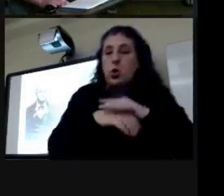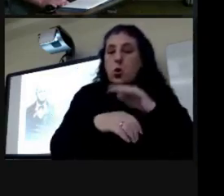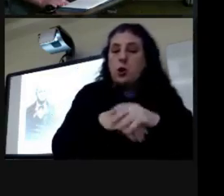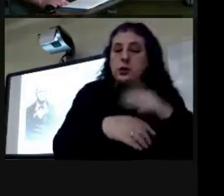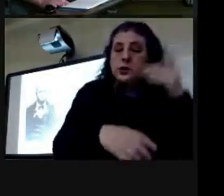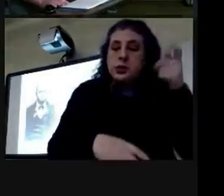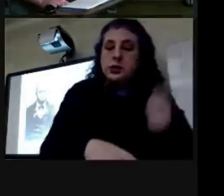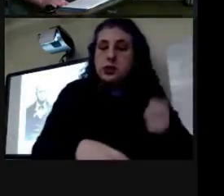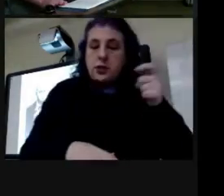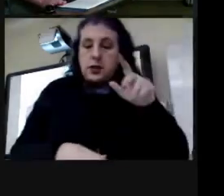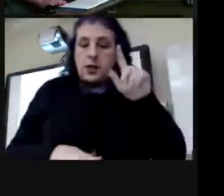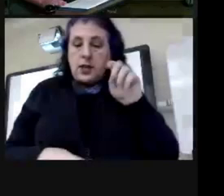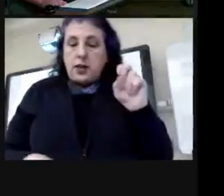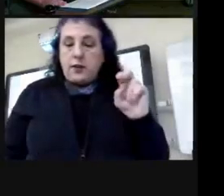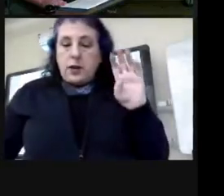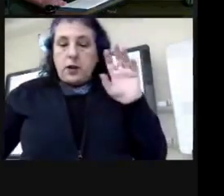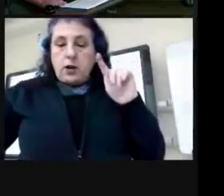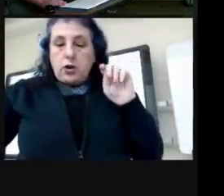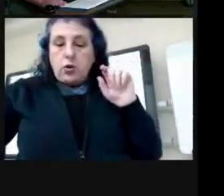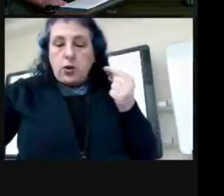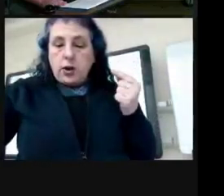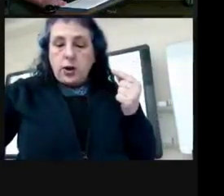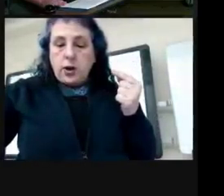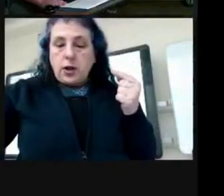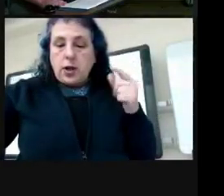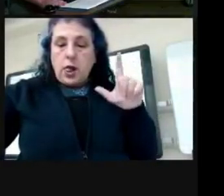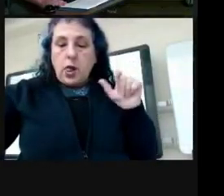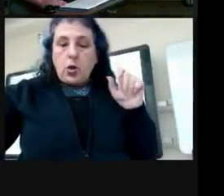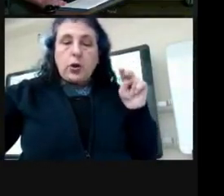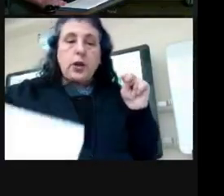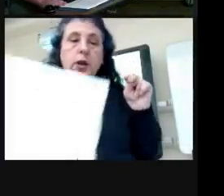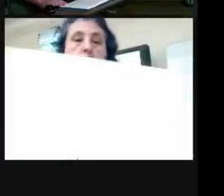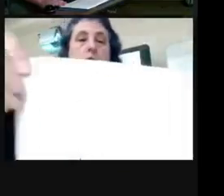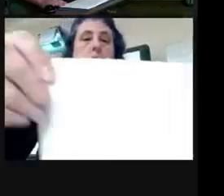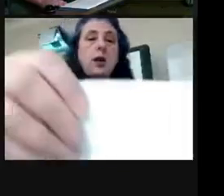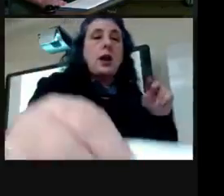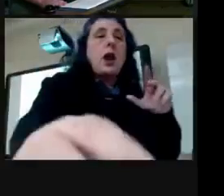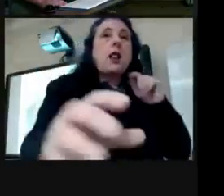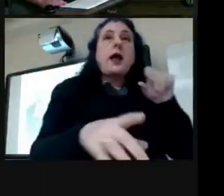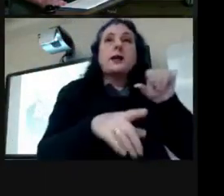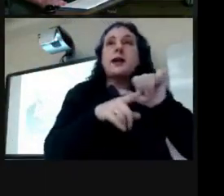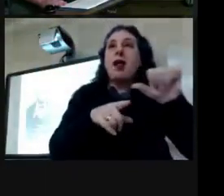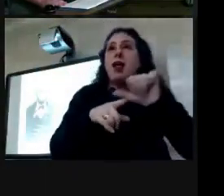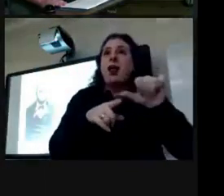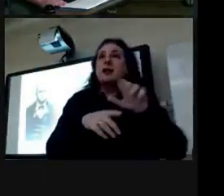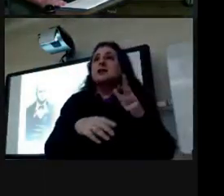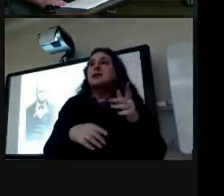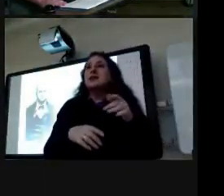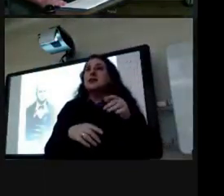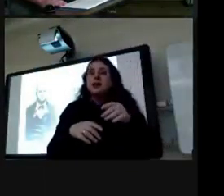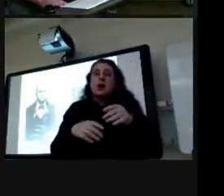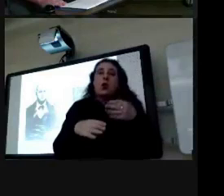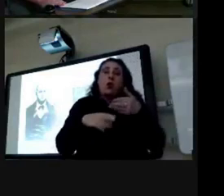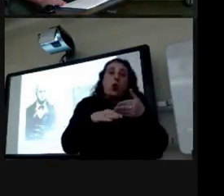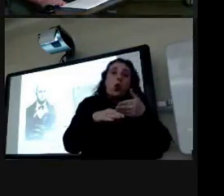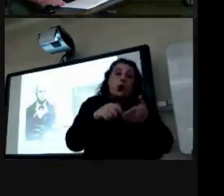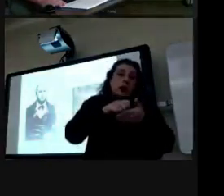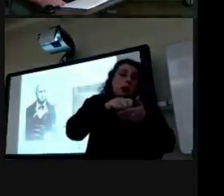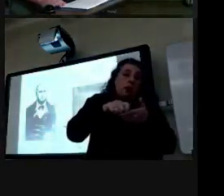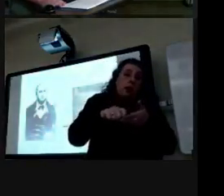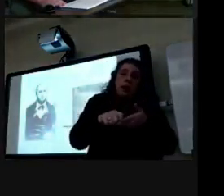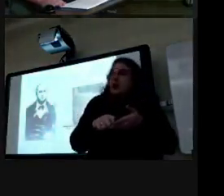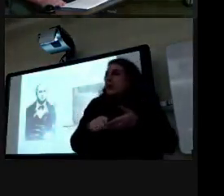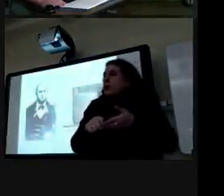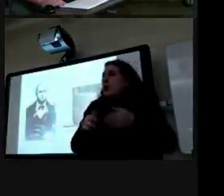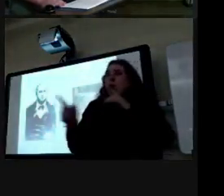judge uh stephen trigg logan liked to whittle and sometimes he would accidentally cut up the arms of the chairs so biller ordered new